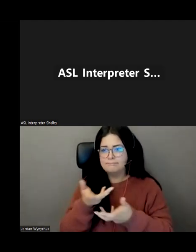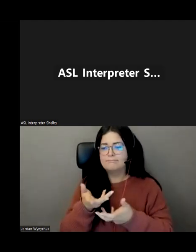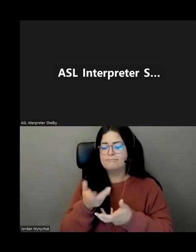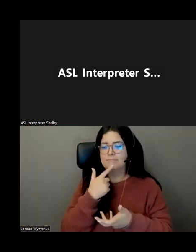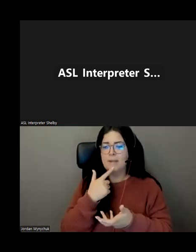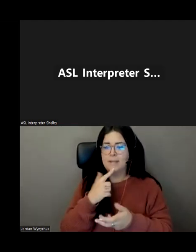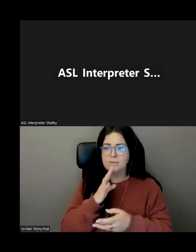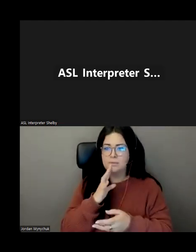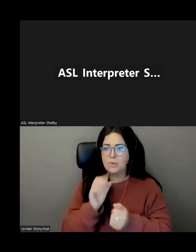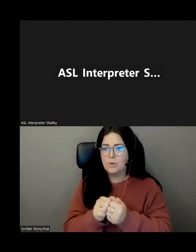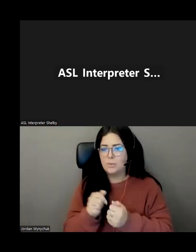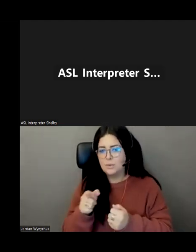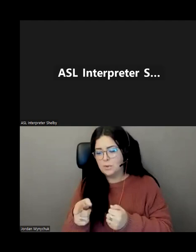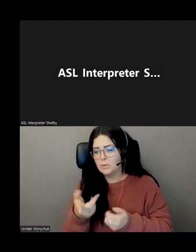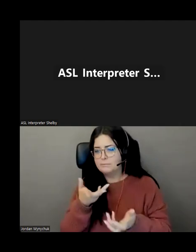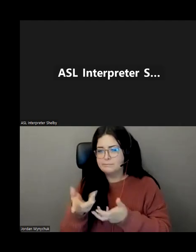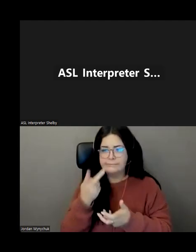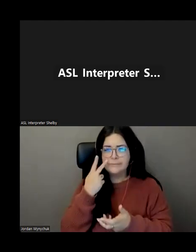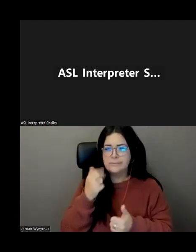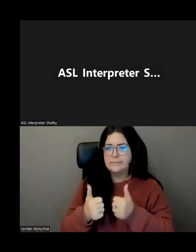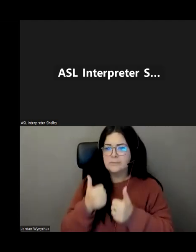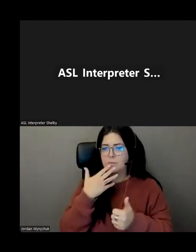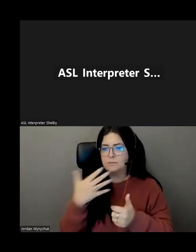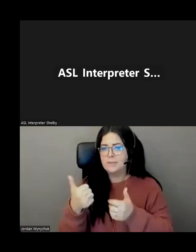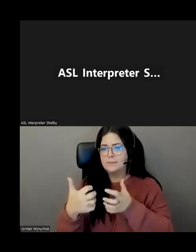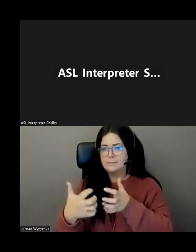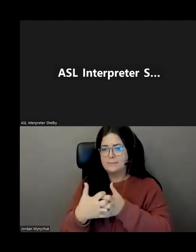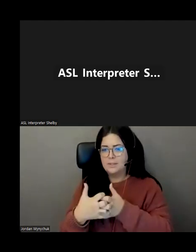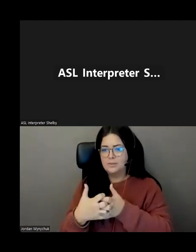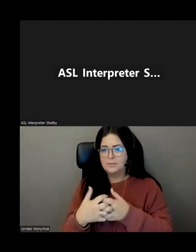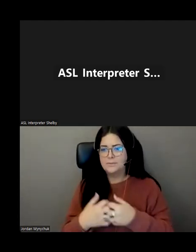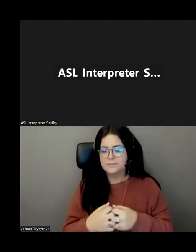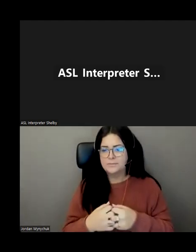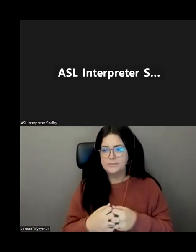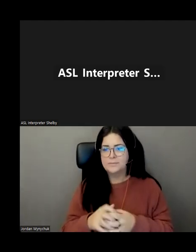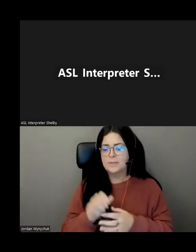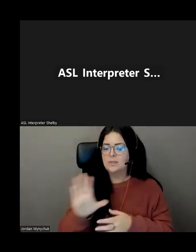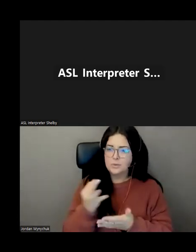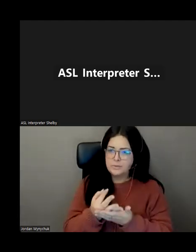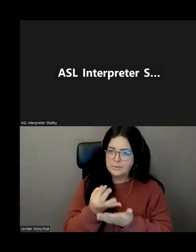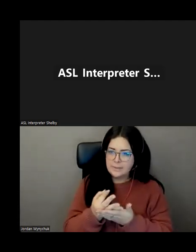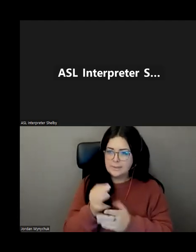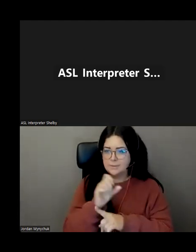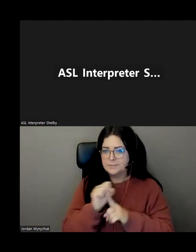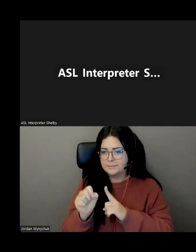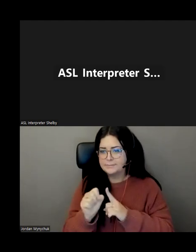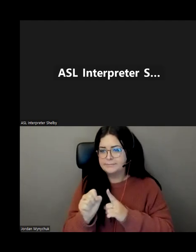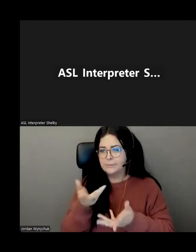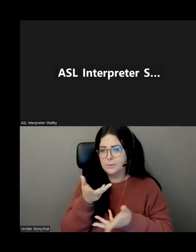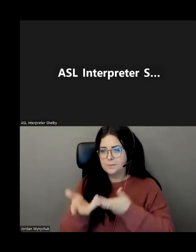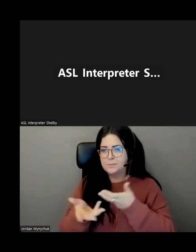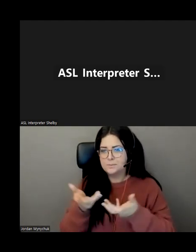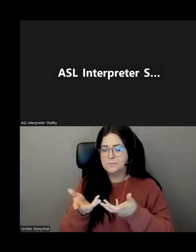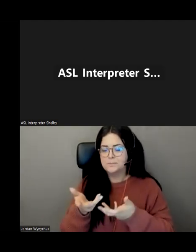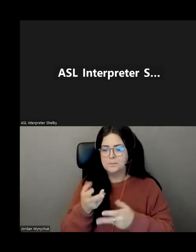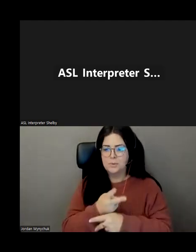and find out what your lifestyle is life um what your financial situation is and and they will work with you um to